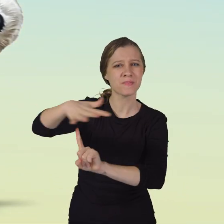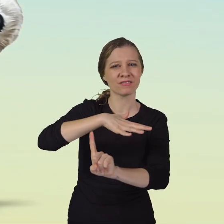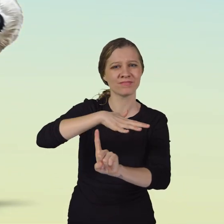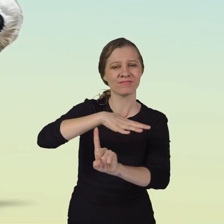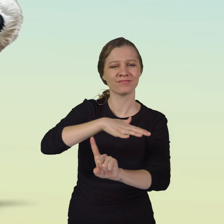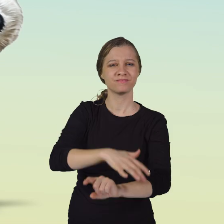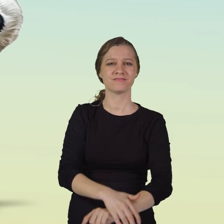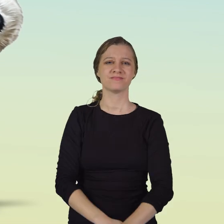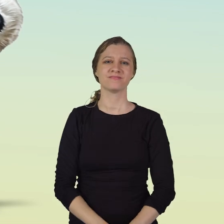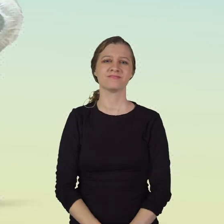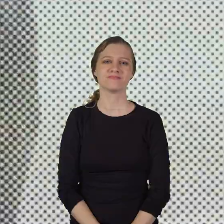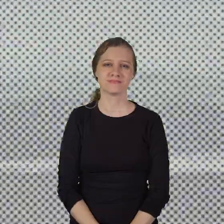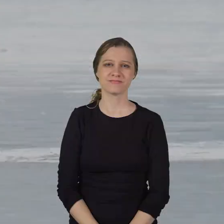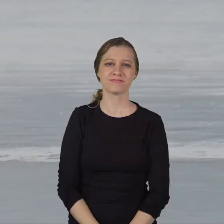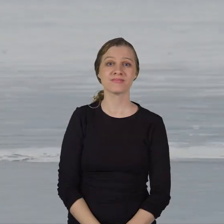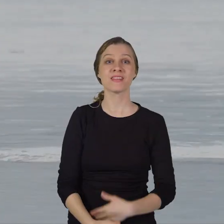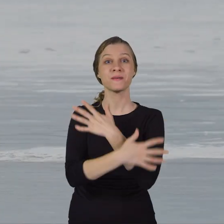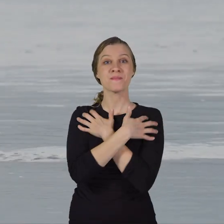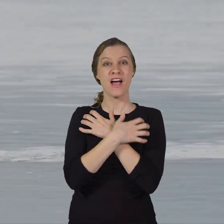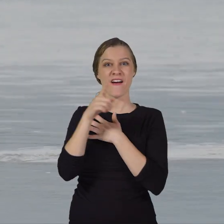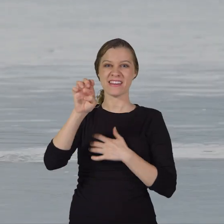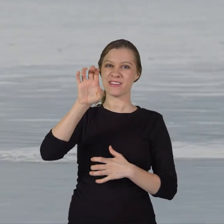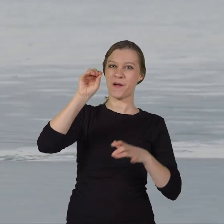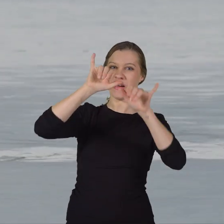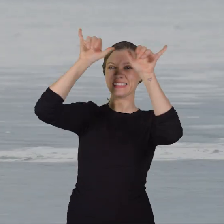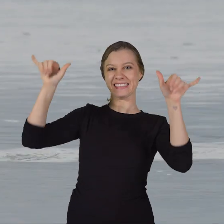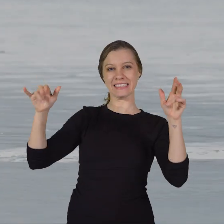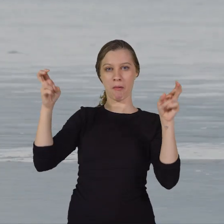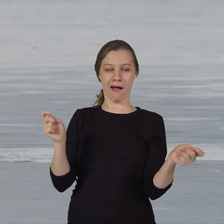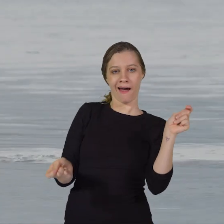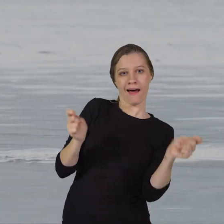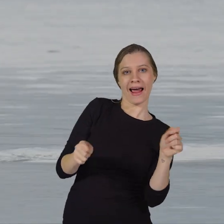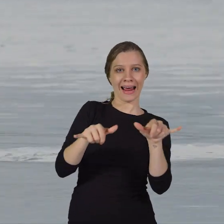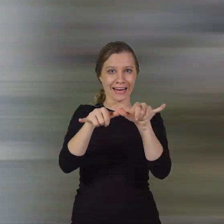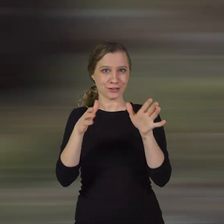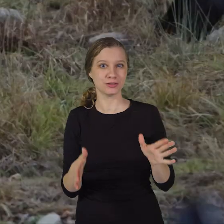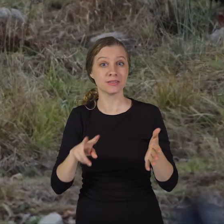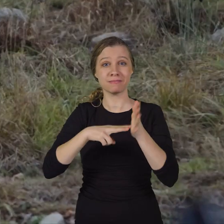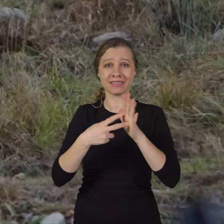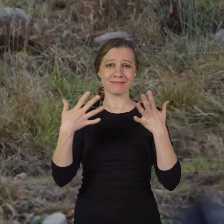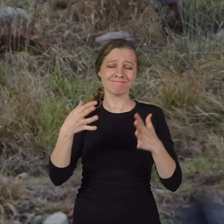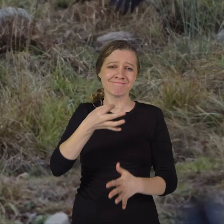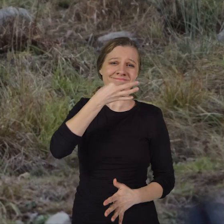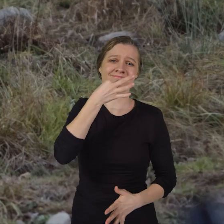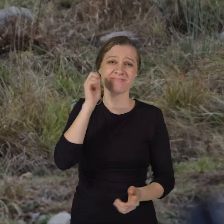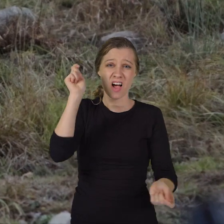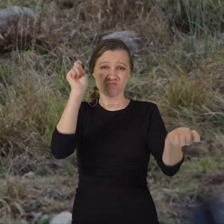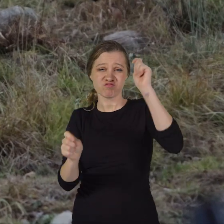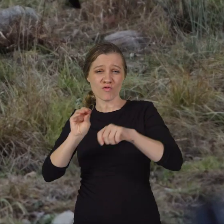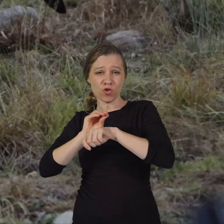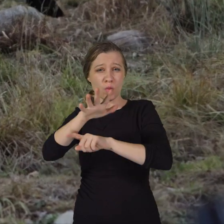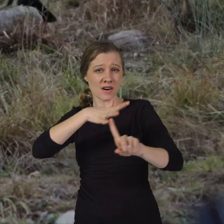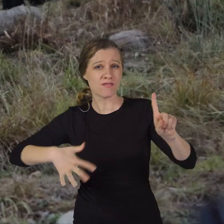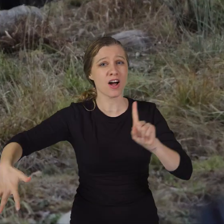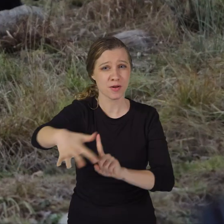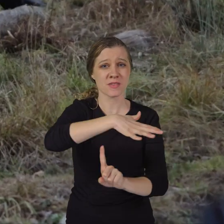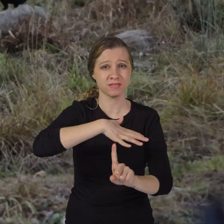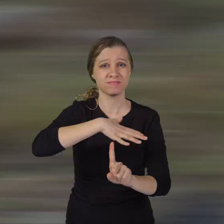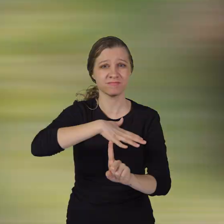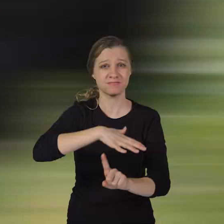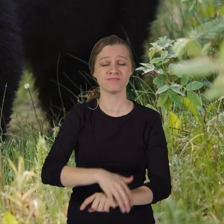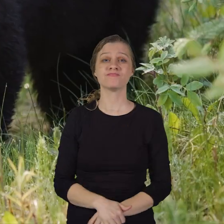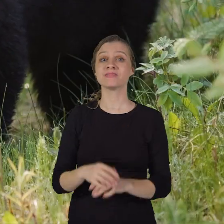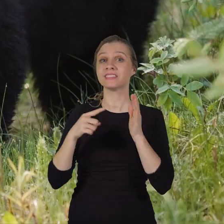environment? Bears are ecosystem engineers, which means they have the power to change their environment.